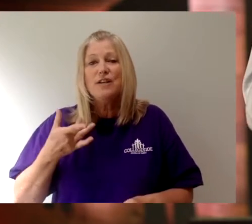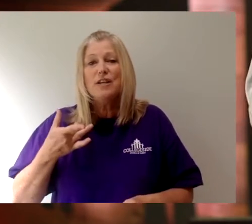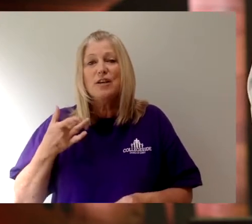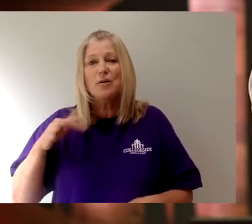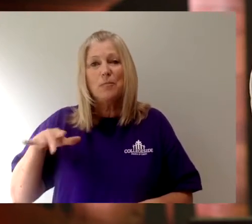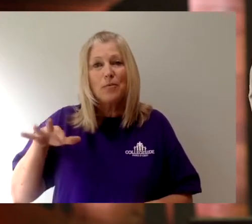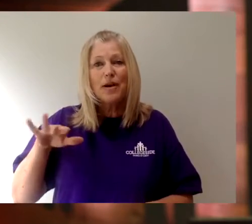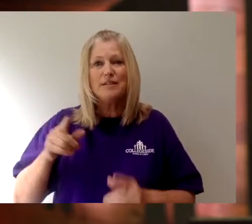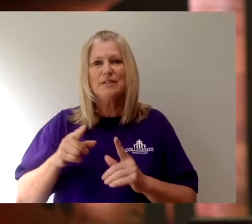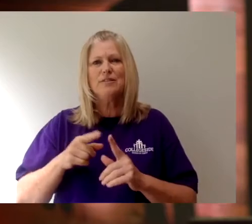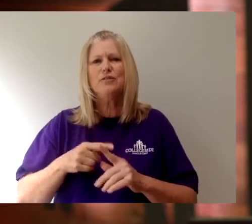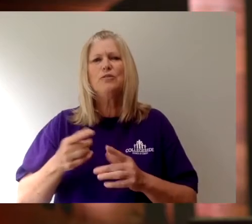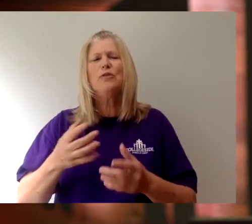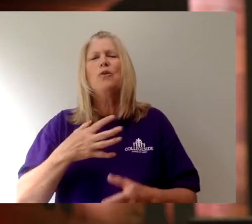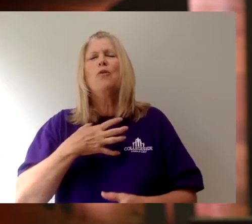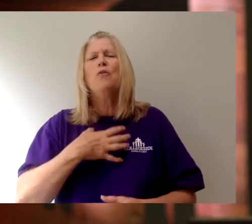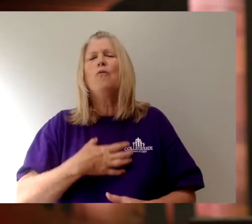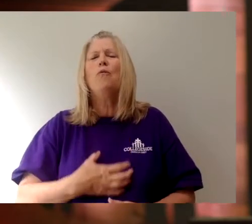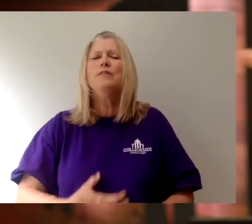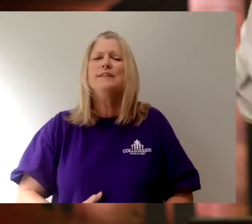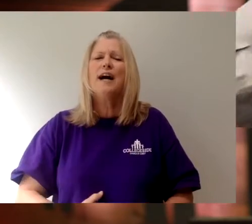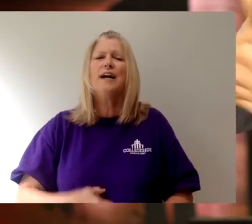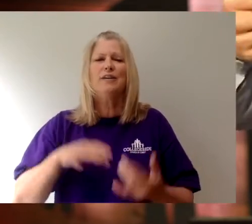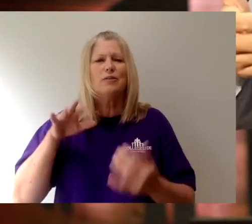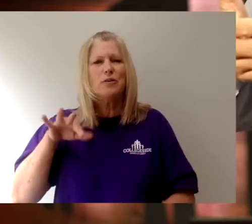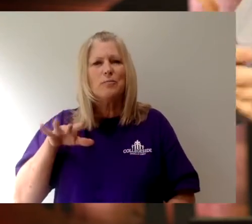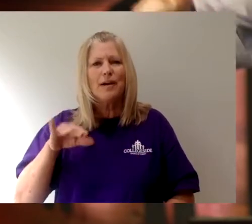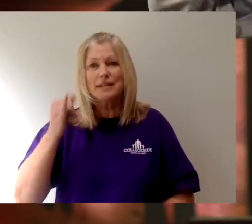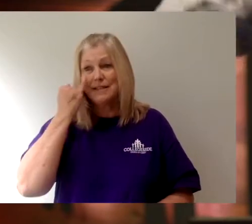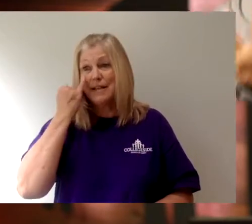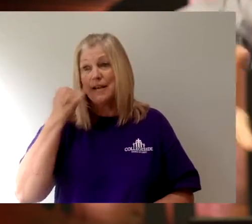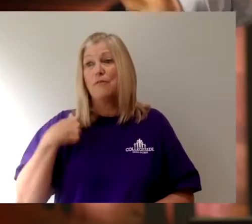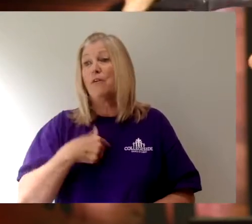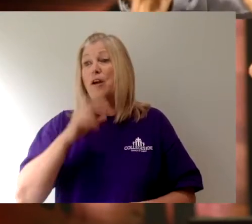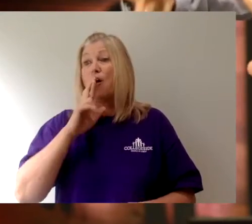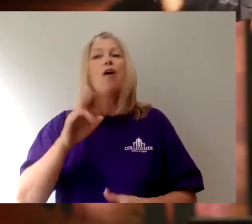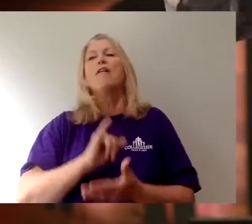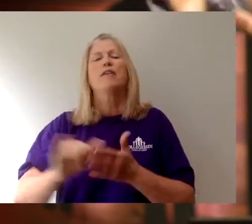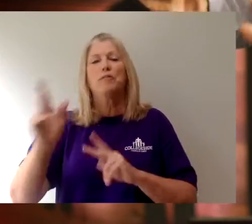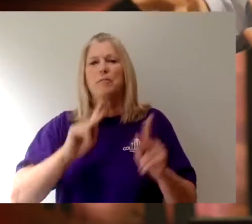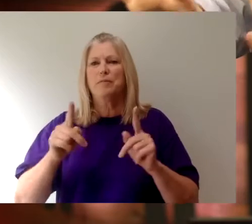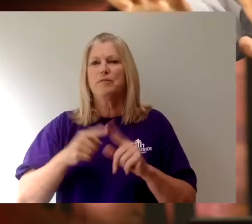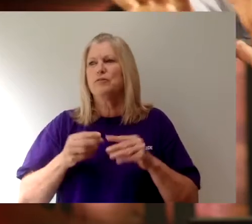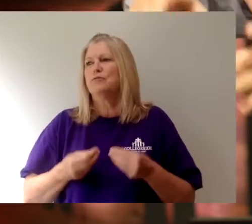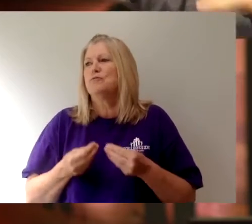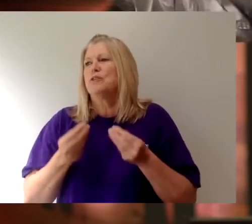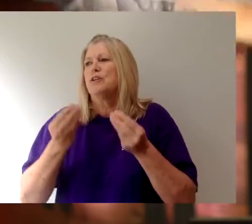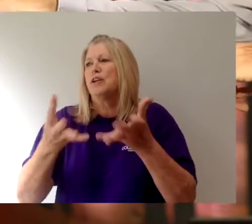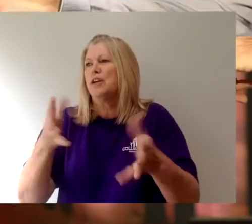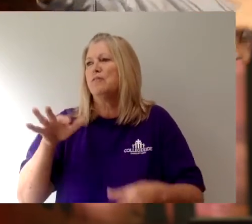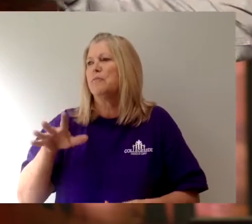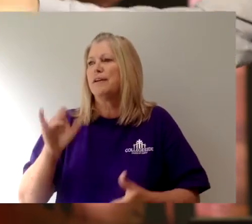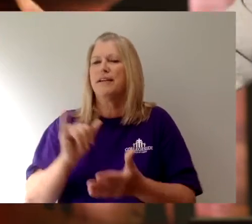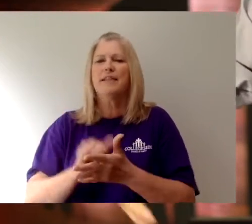presence, to long for presence, or if we are those people, to exert presence that